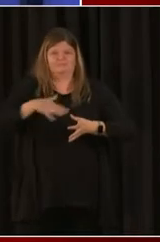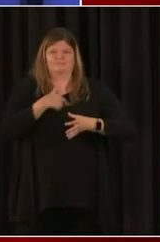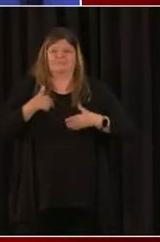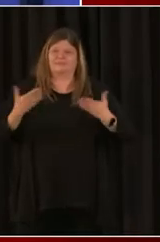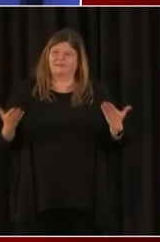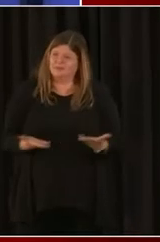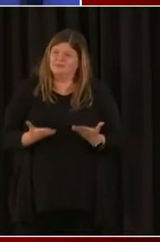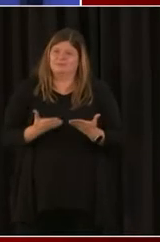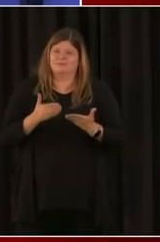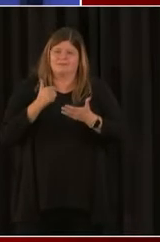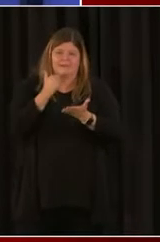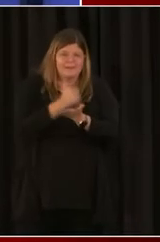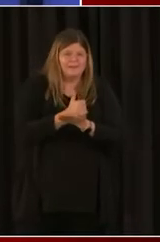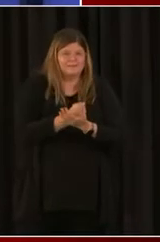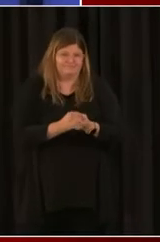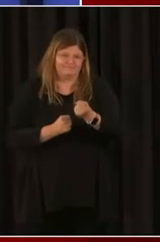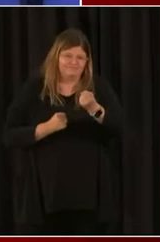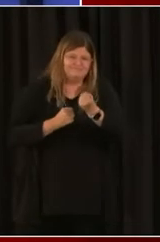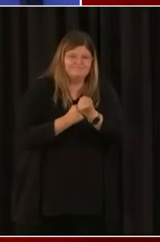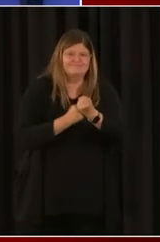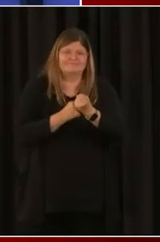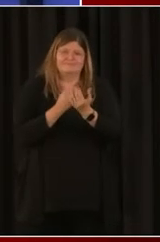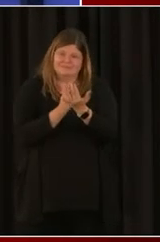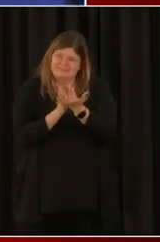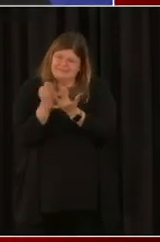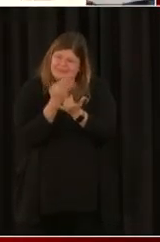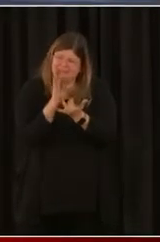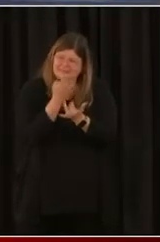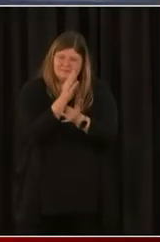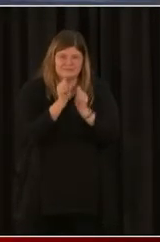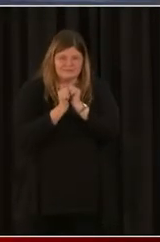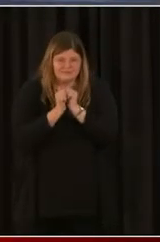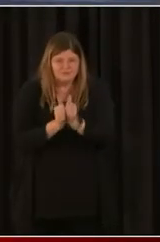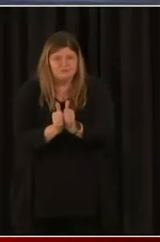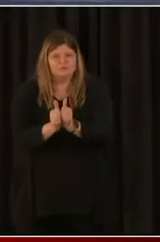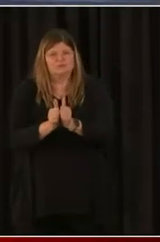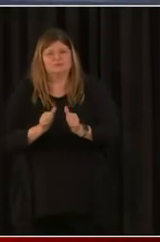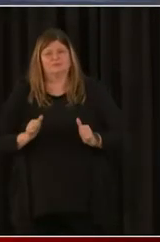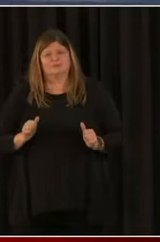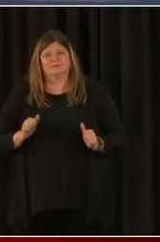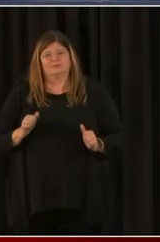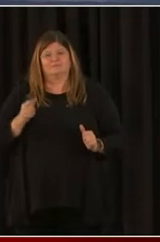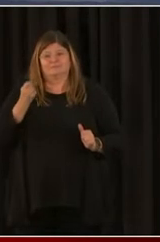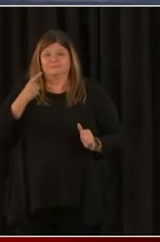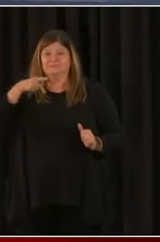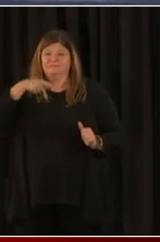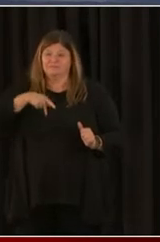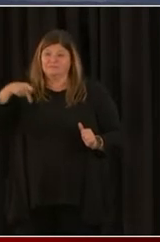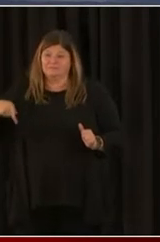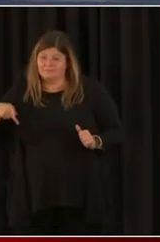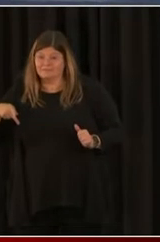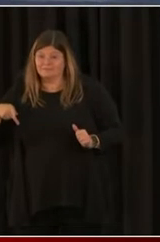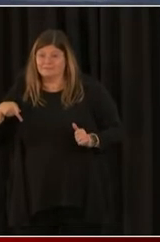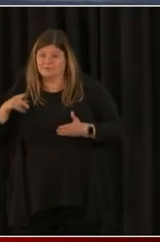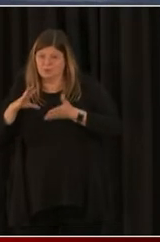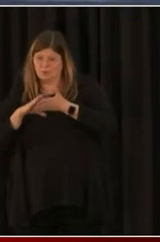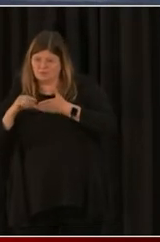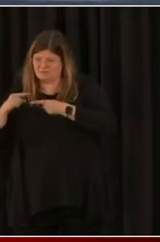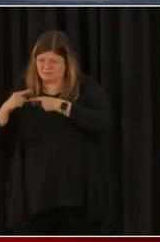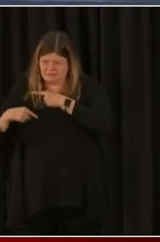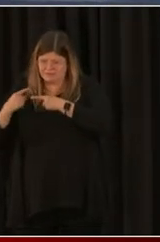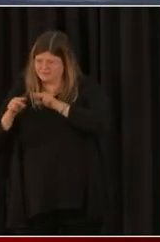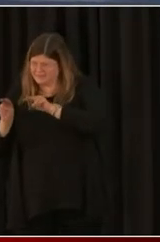I think we, through this various rounds of PPD, PPP, sorry, we've learned a lot of things.